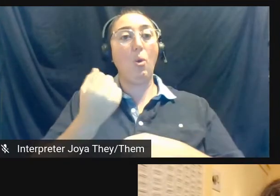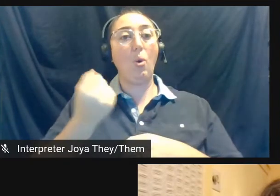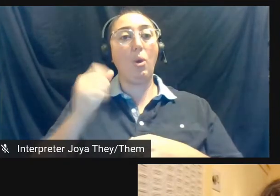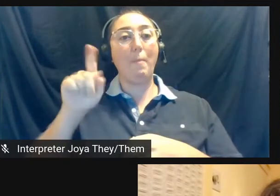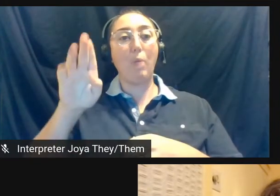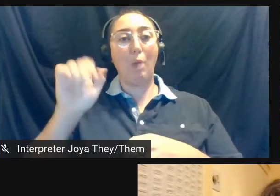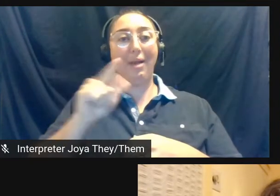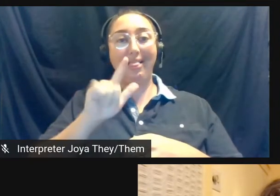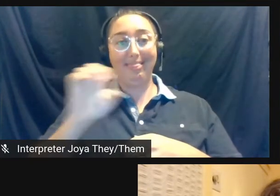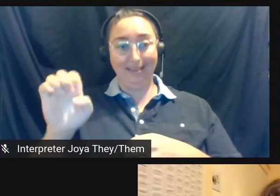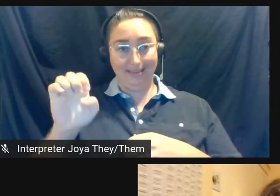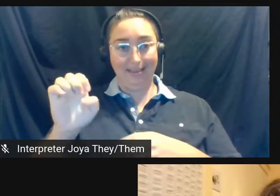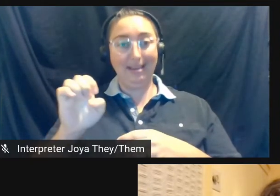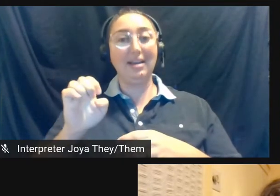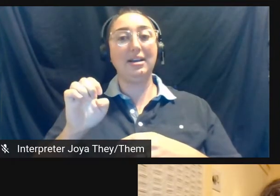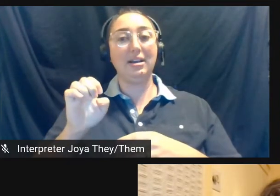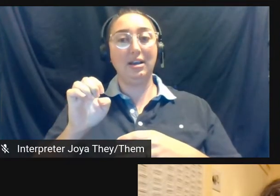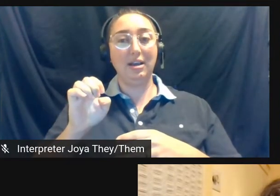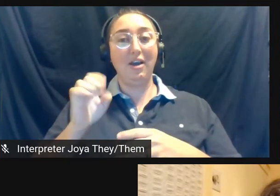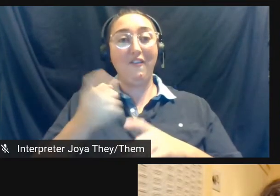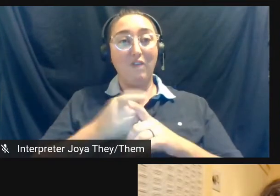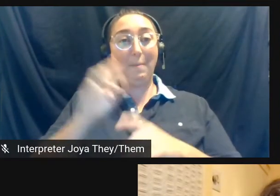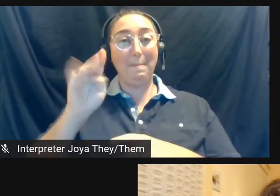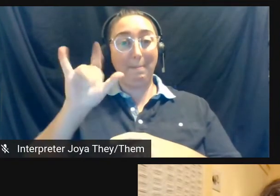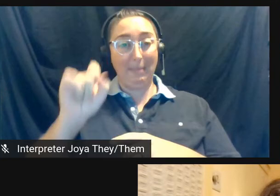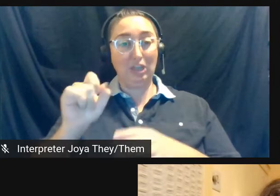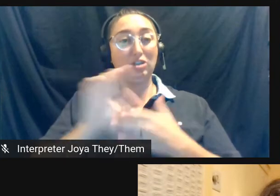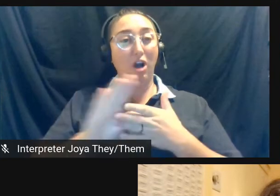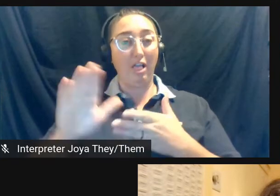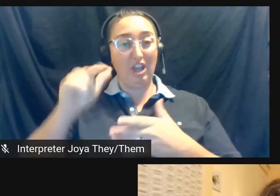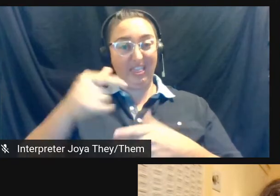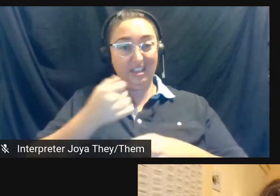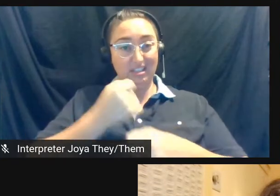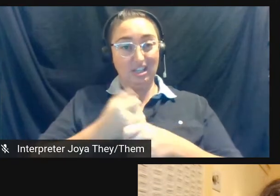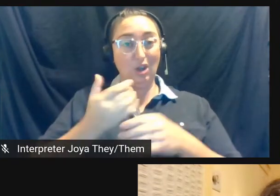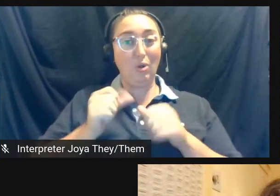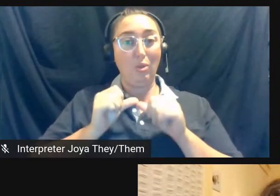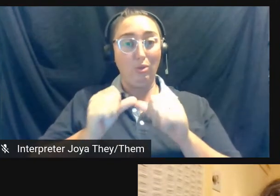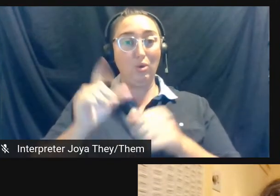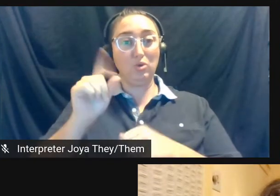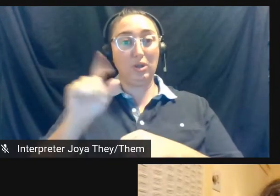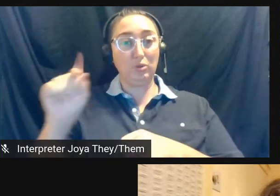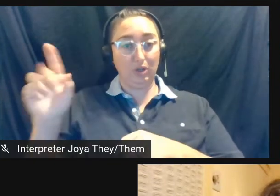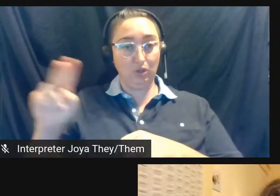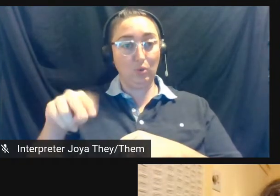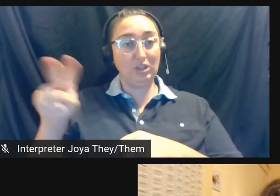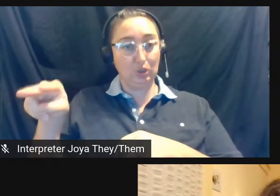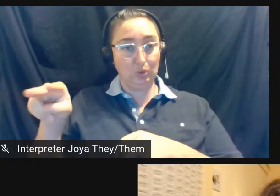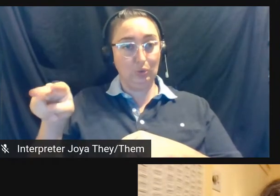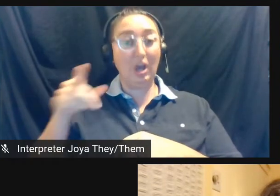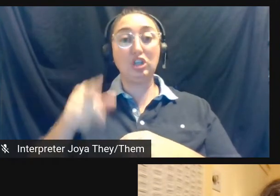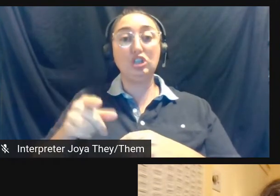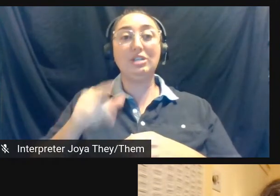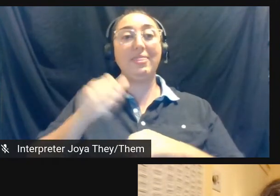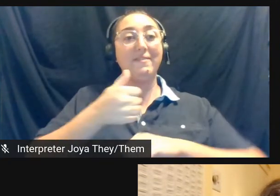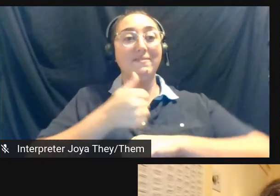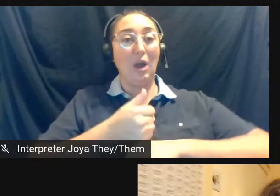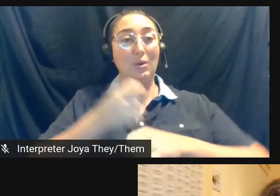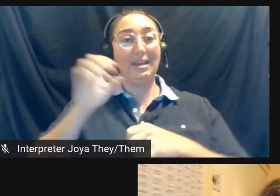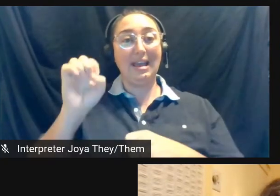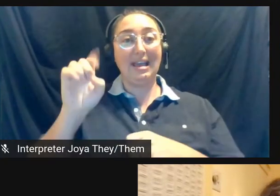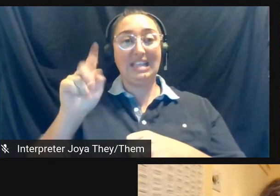Leadership at Mills College this year through 2022. Stryker is the founding executive editor of